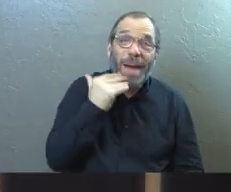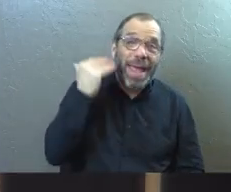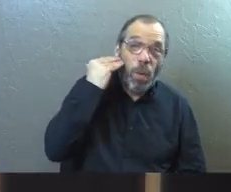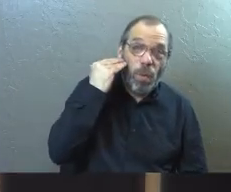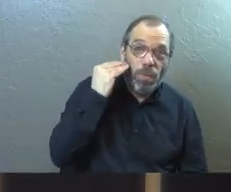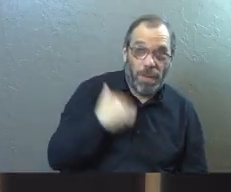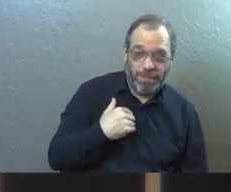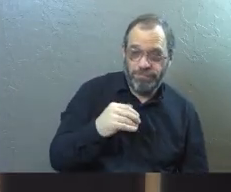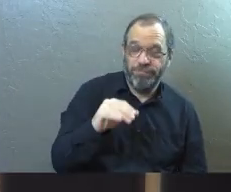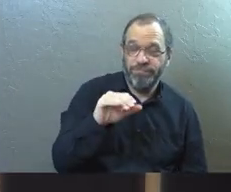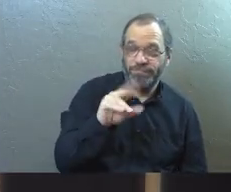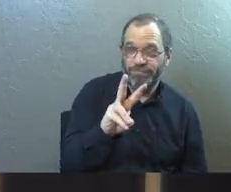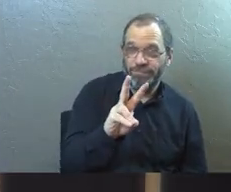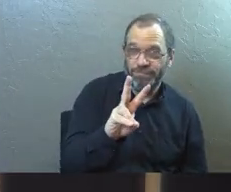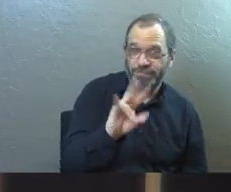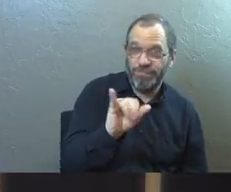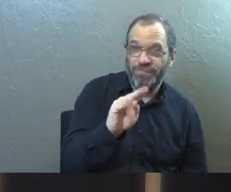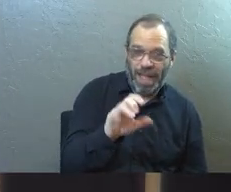at home.